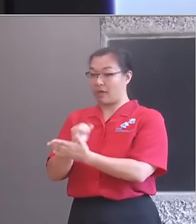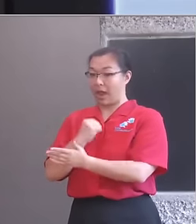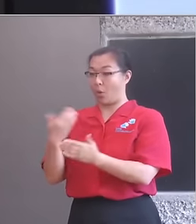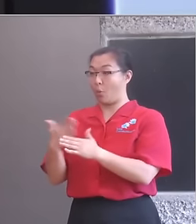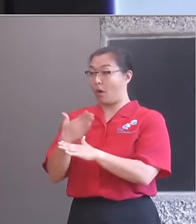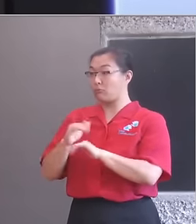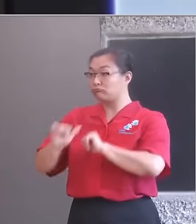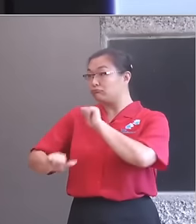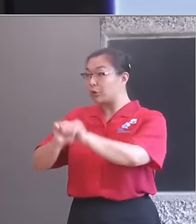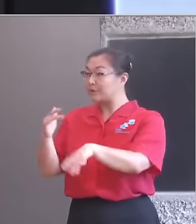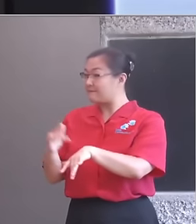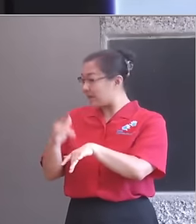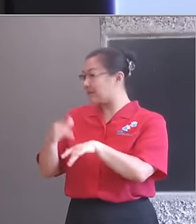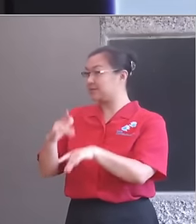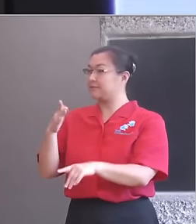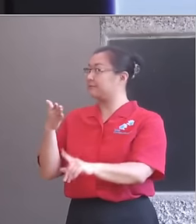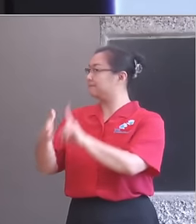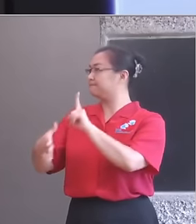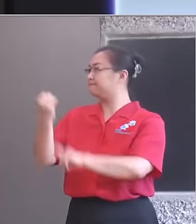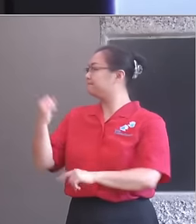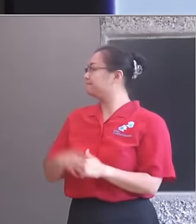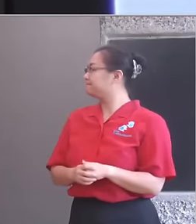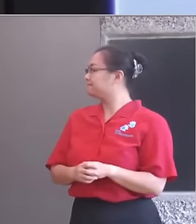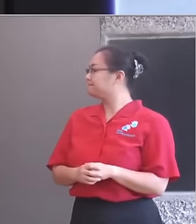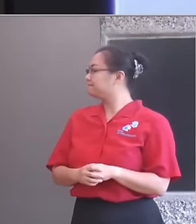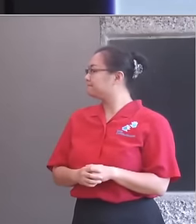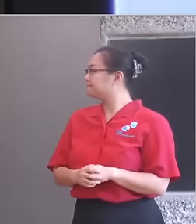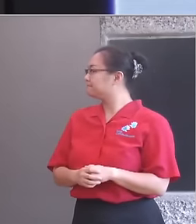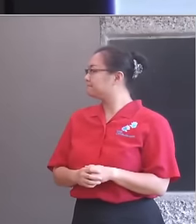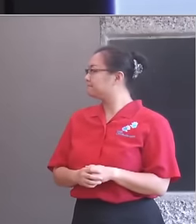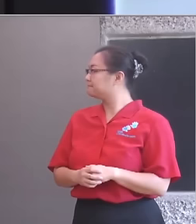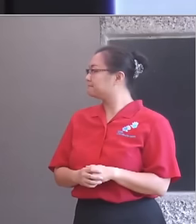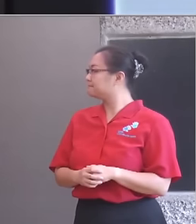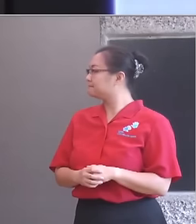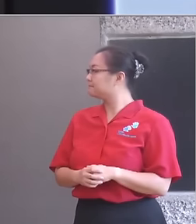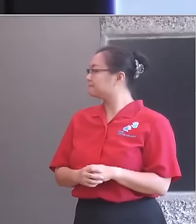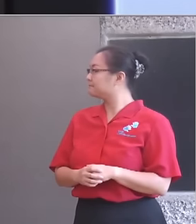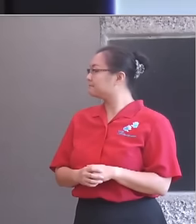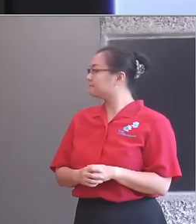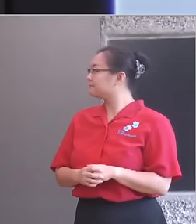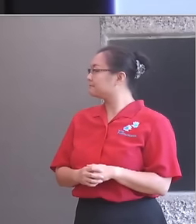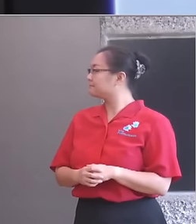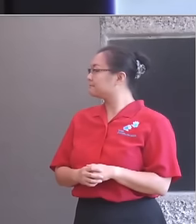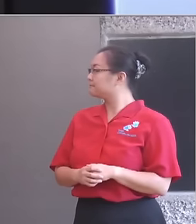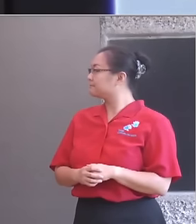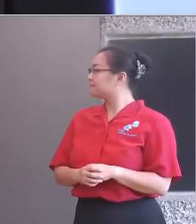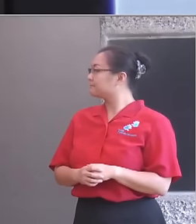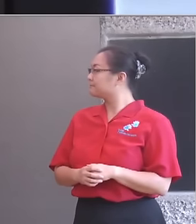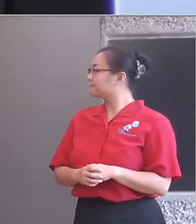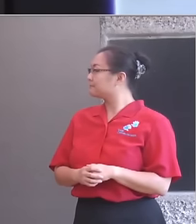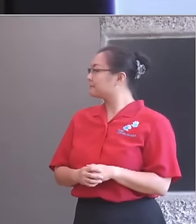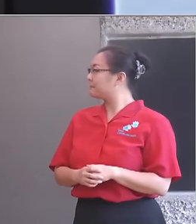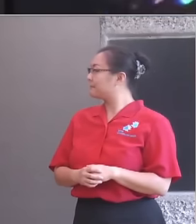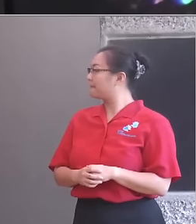existing funding programmes as pegs for partnership development. And we've seen how Bridges, our cultural